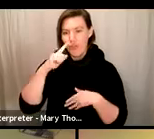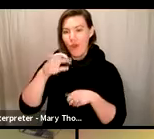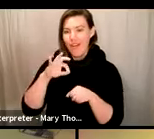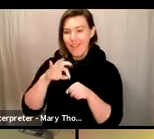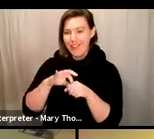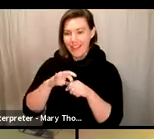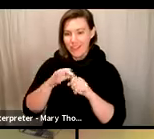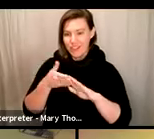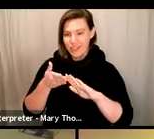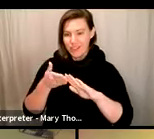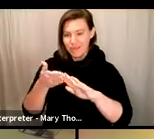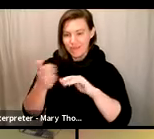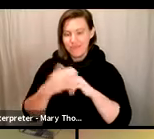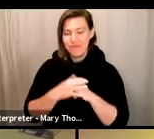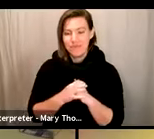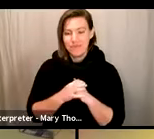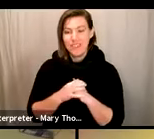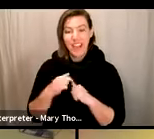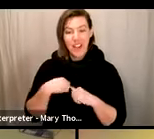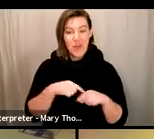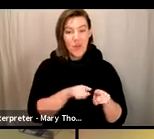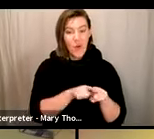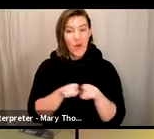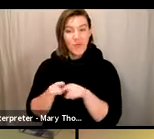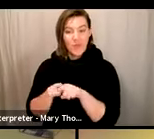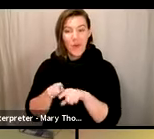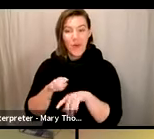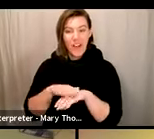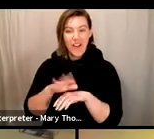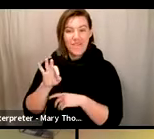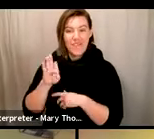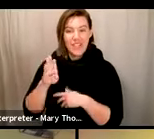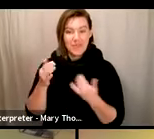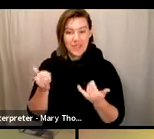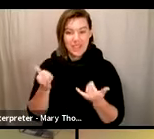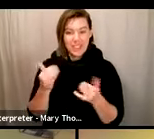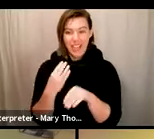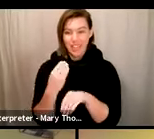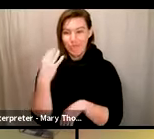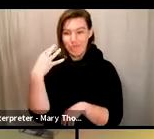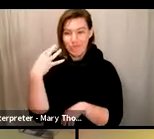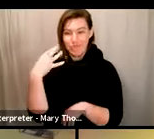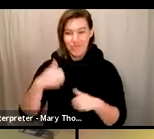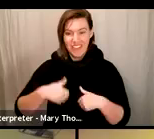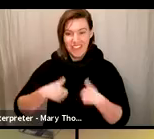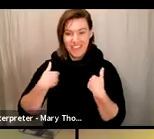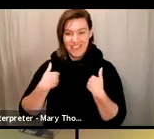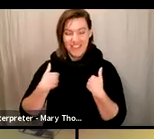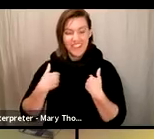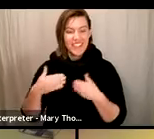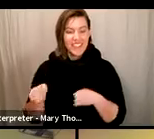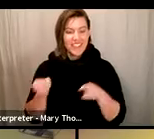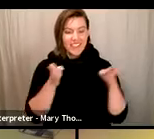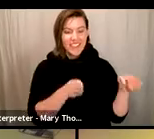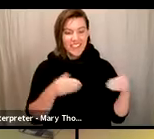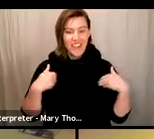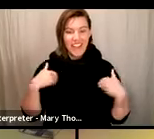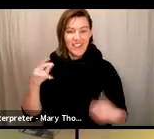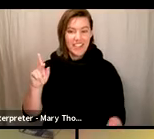I have Canvassing Board Member Kevin Wright, our Chief Civil Deputy Prosecuting Attorney,